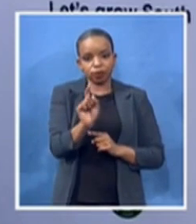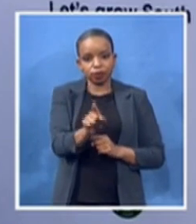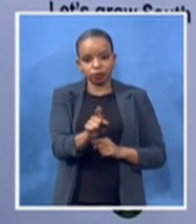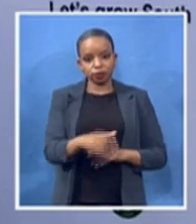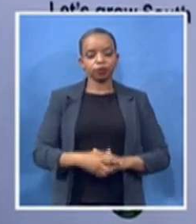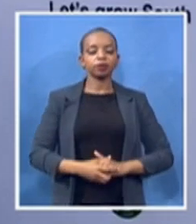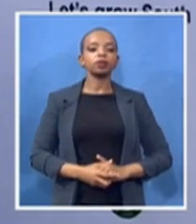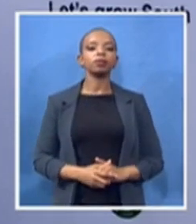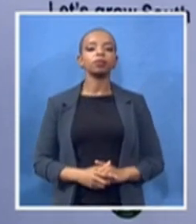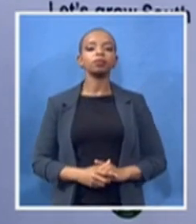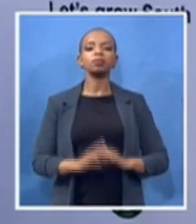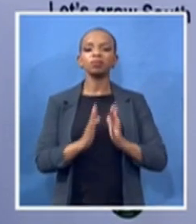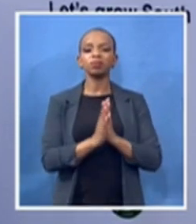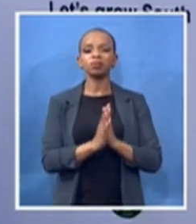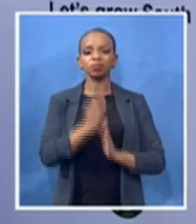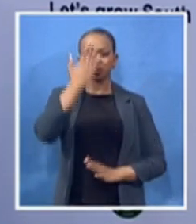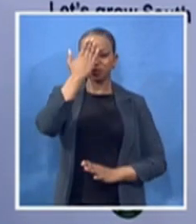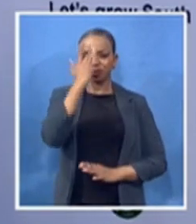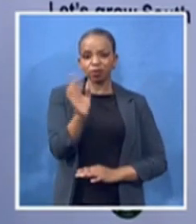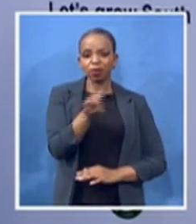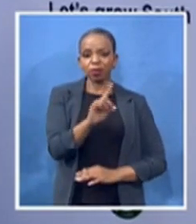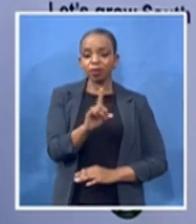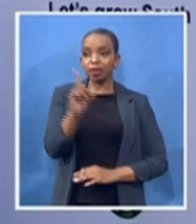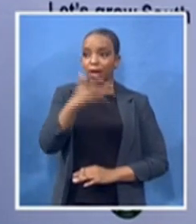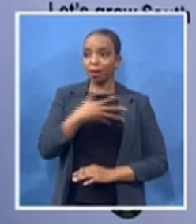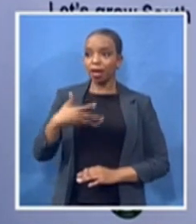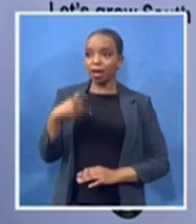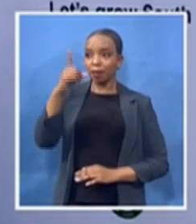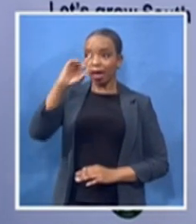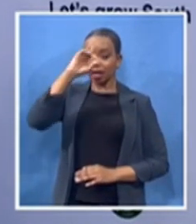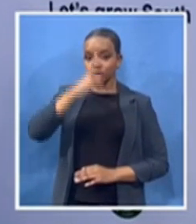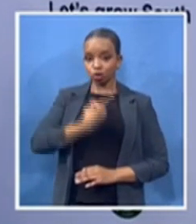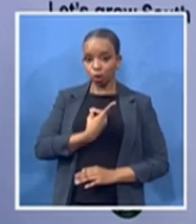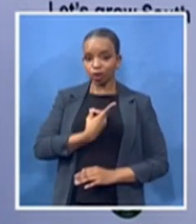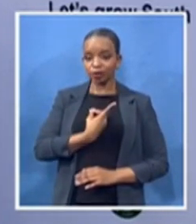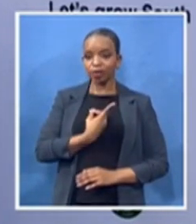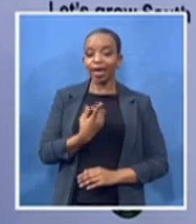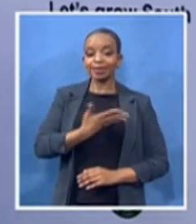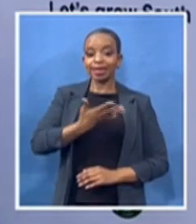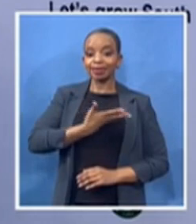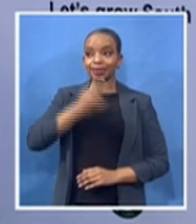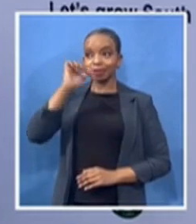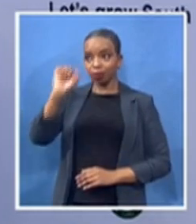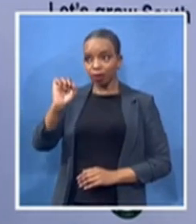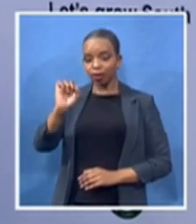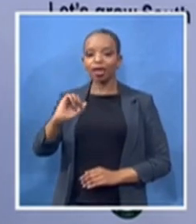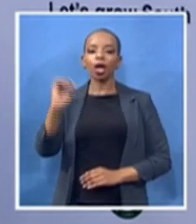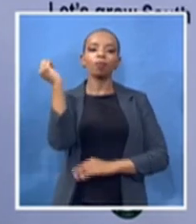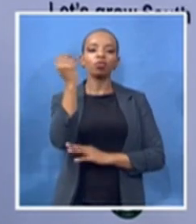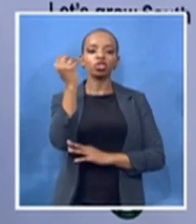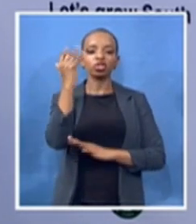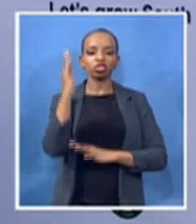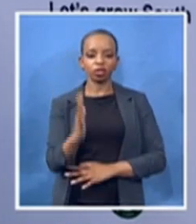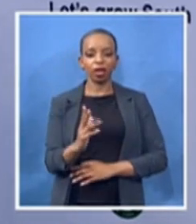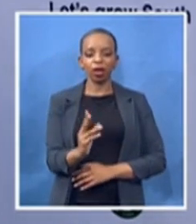and from an early age she knew the bounty and wonders of a liberating gospel